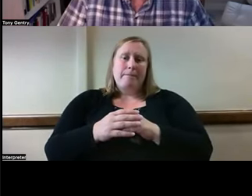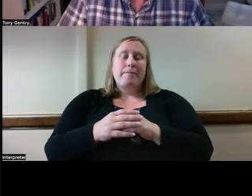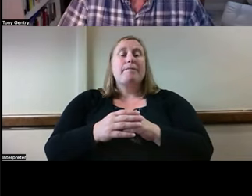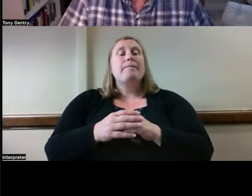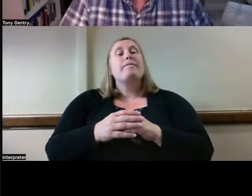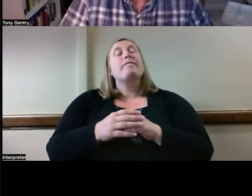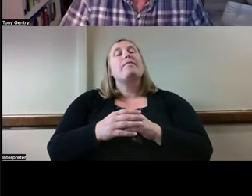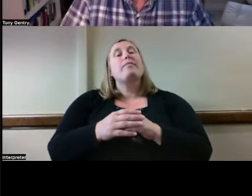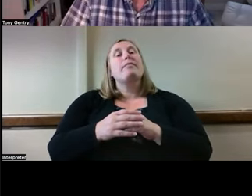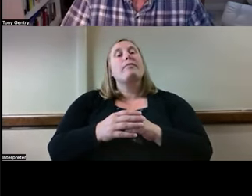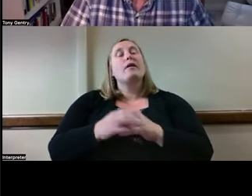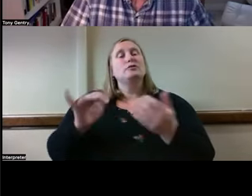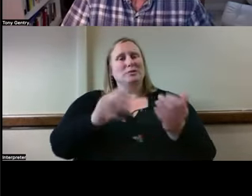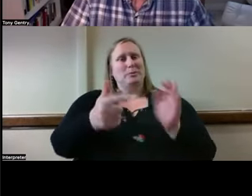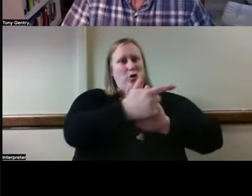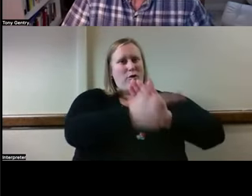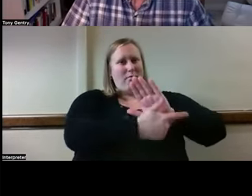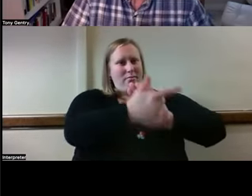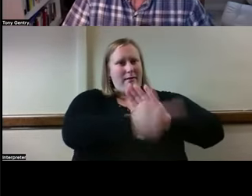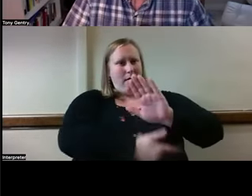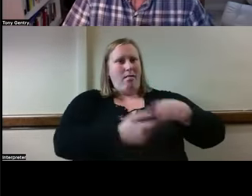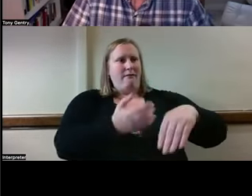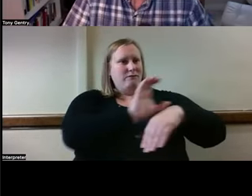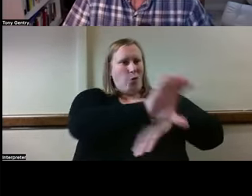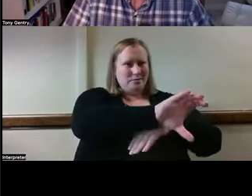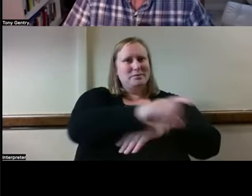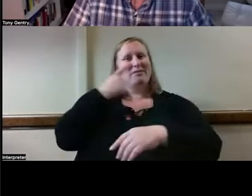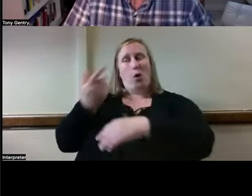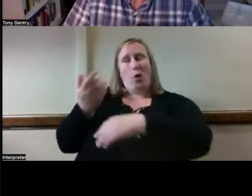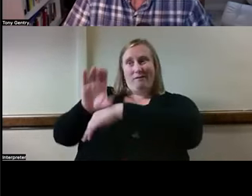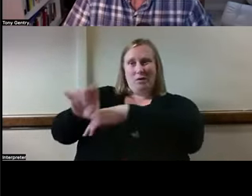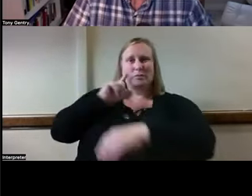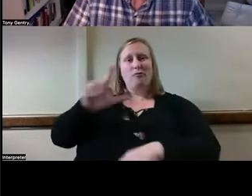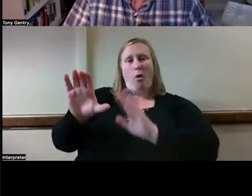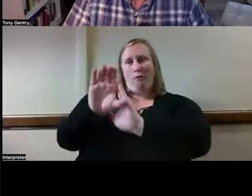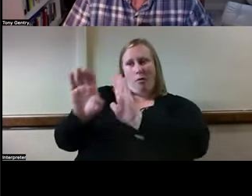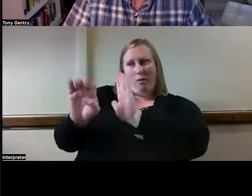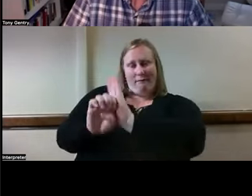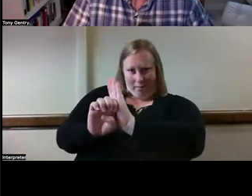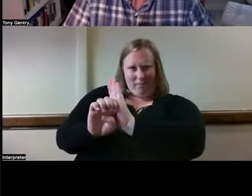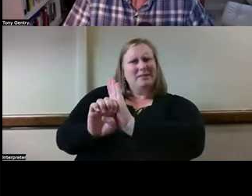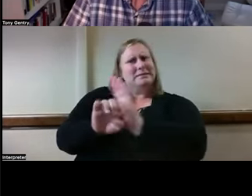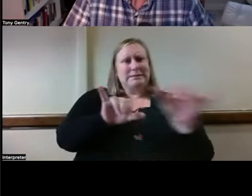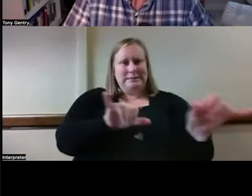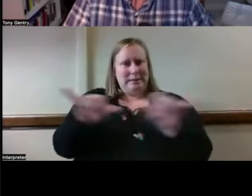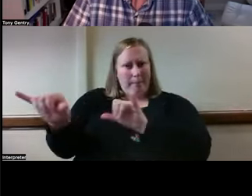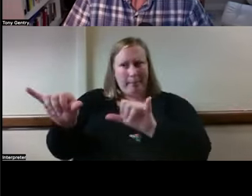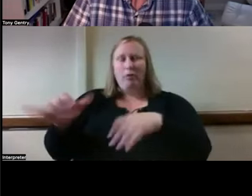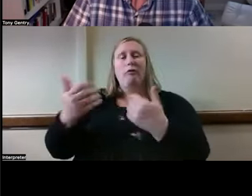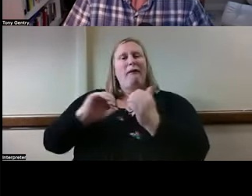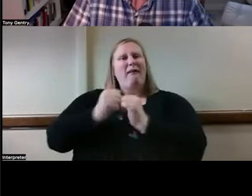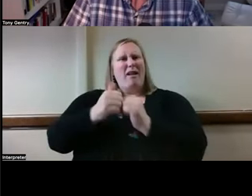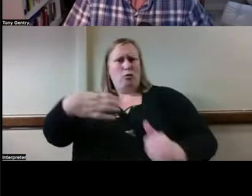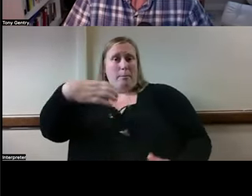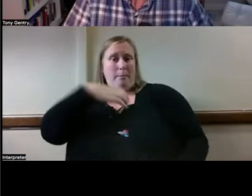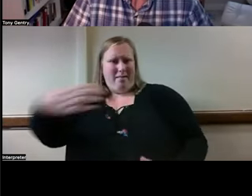As with legal violations, there is an enforcement code in the code of ethics as well. And the guidelines for complaints I've again